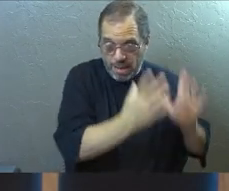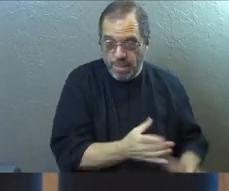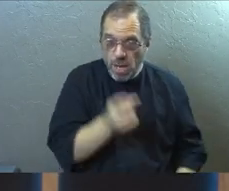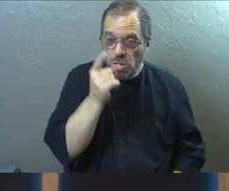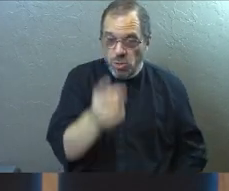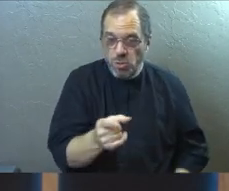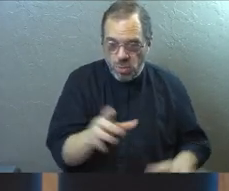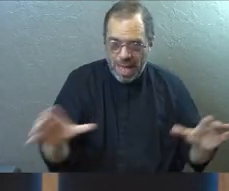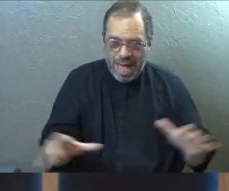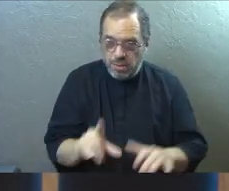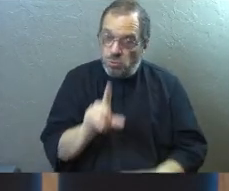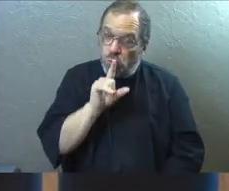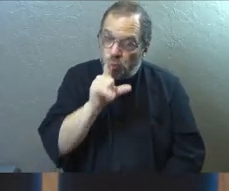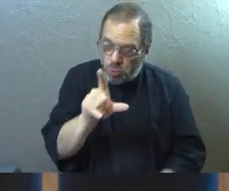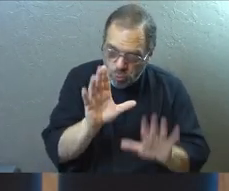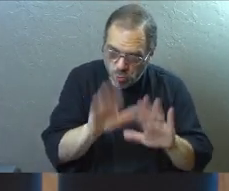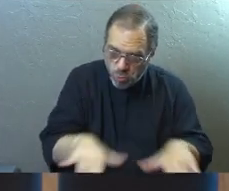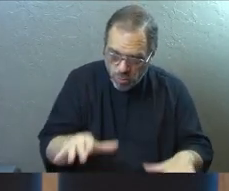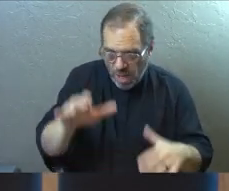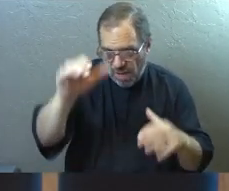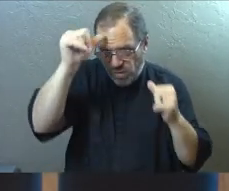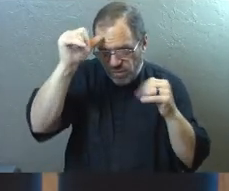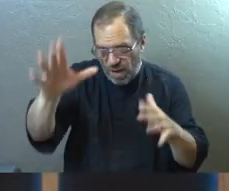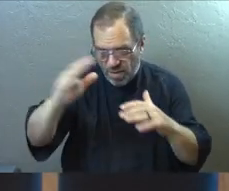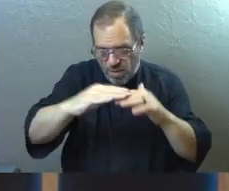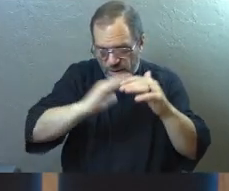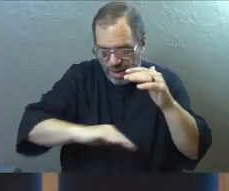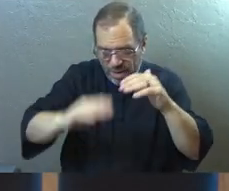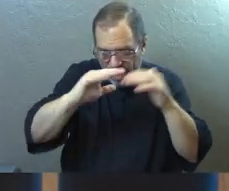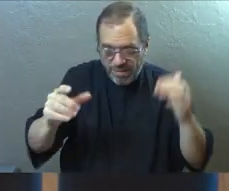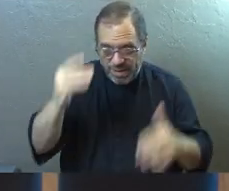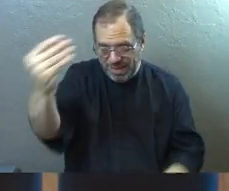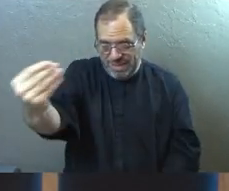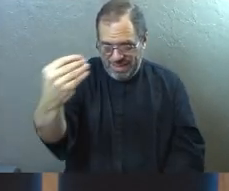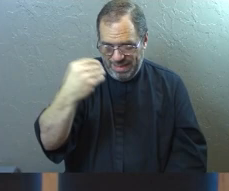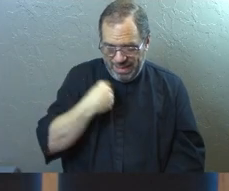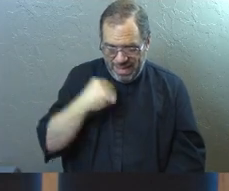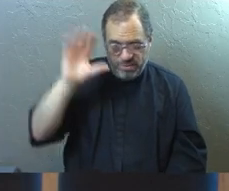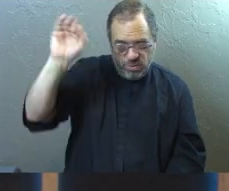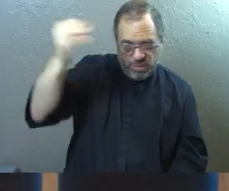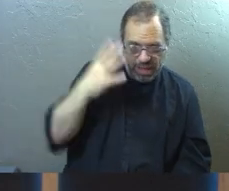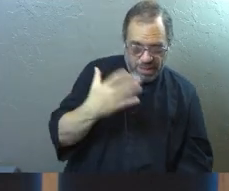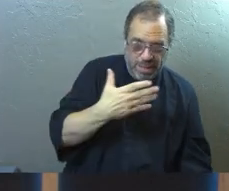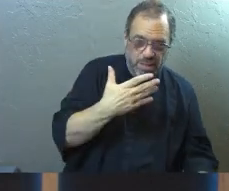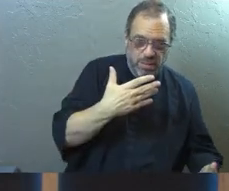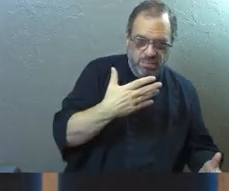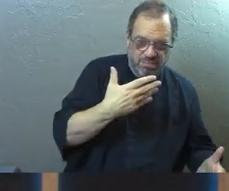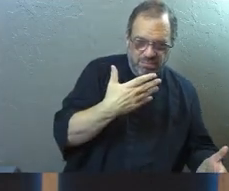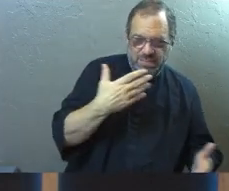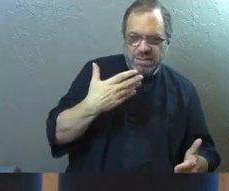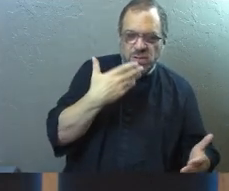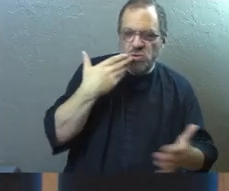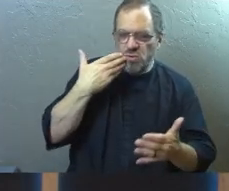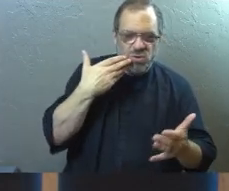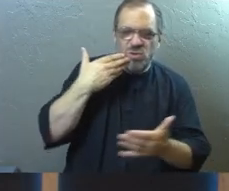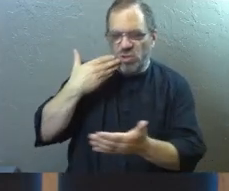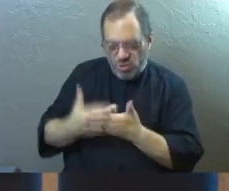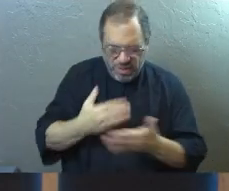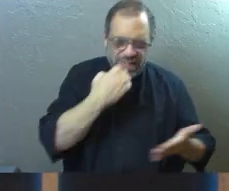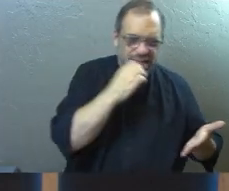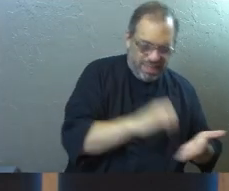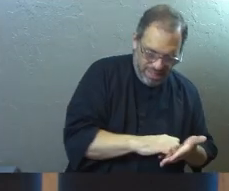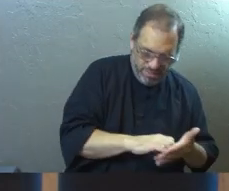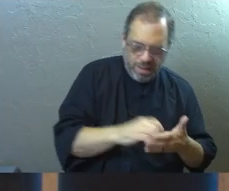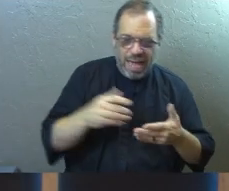you will be acting as true children of your Father in heaven for he gives his sunlight to both the evil and the good and he sends